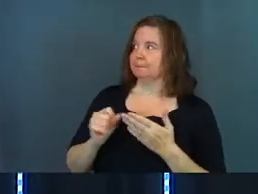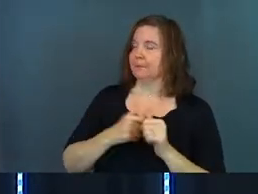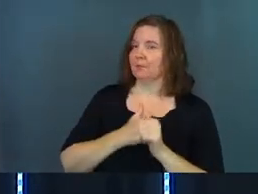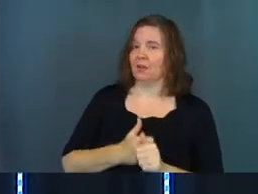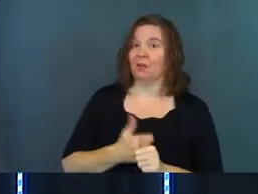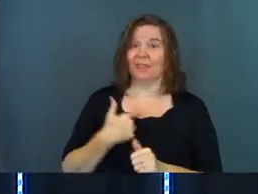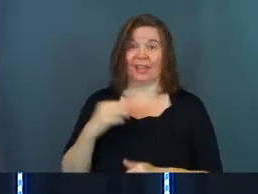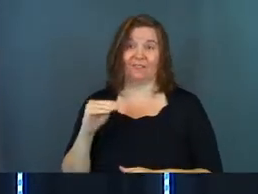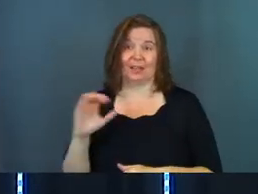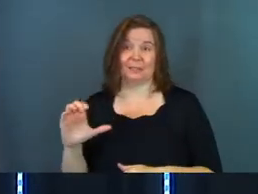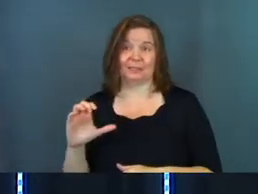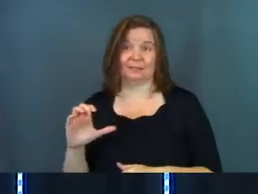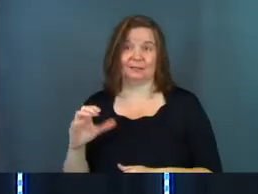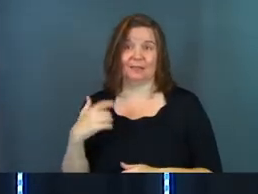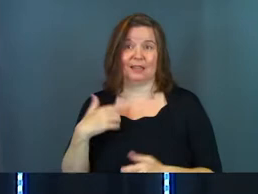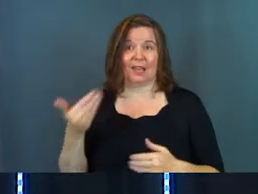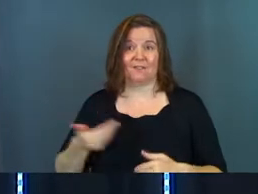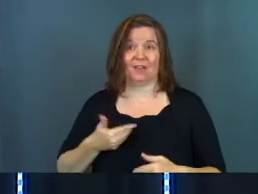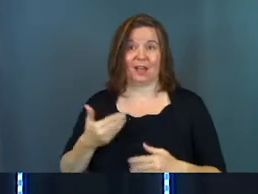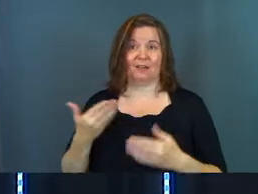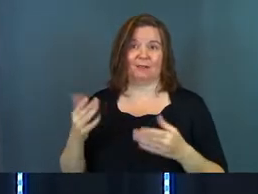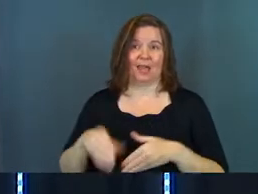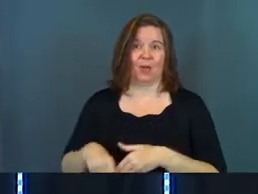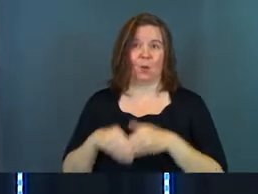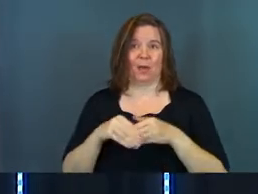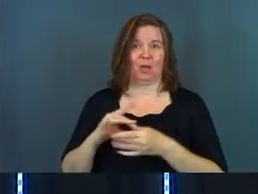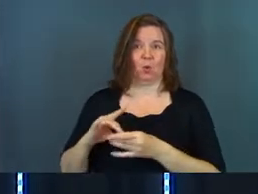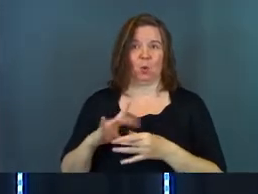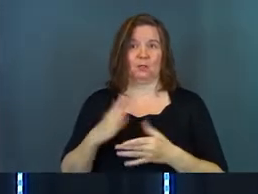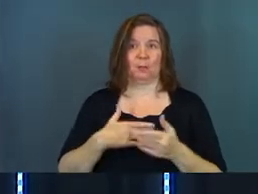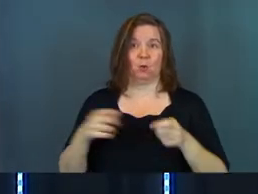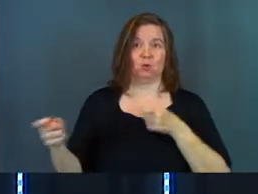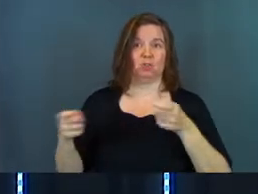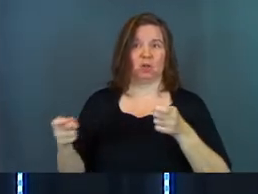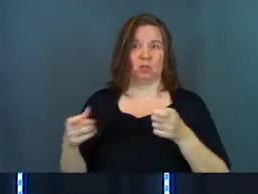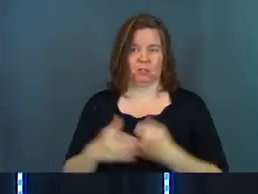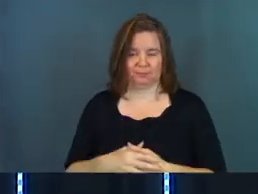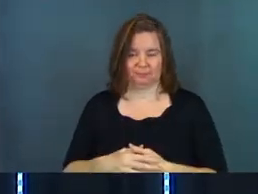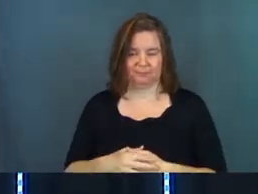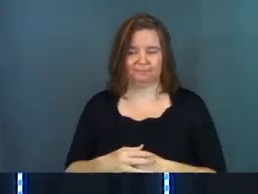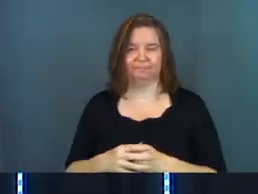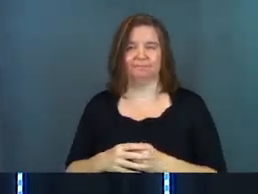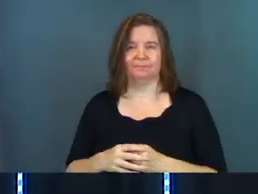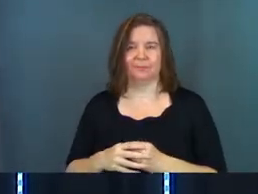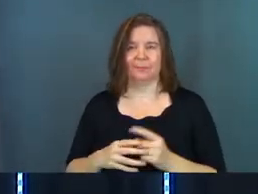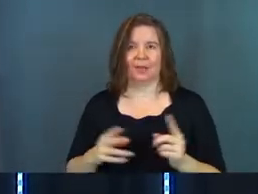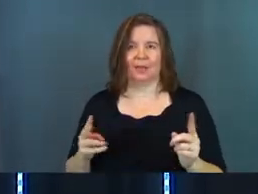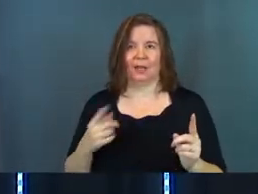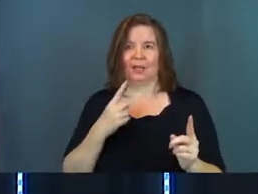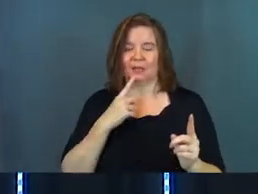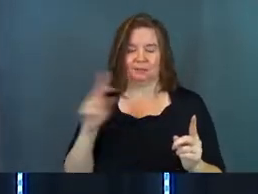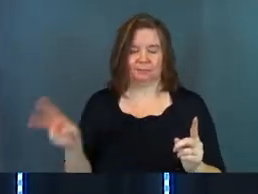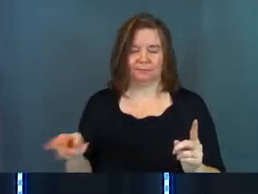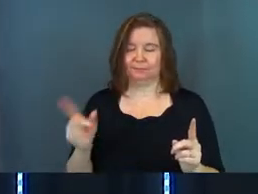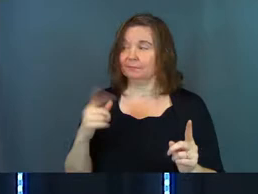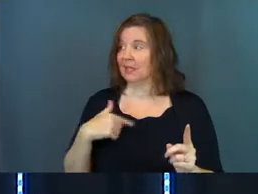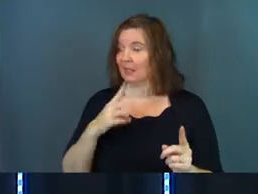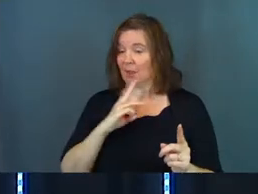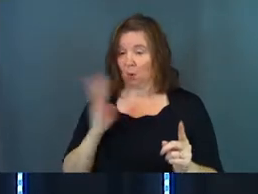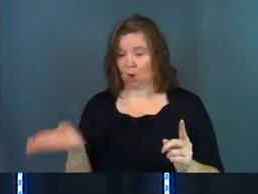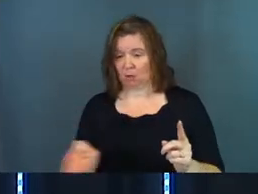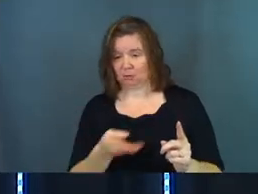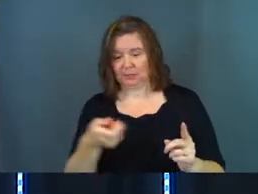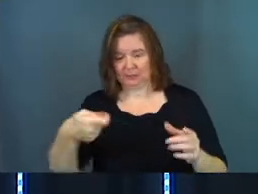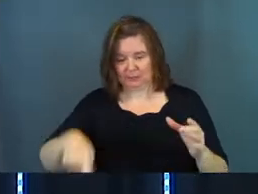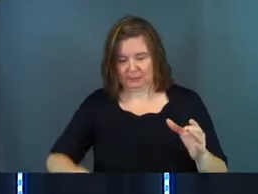They've got an emcee at this wedding. They've hired a wedding coordinator, somebody who's in charge. And he just looks at them and says, take that water